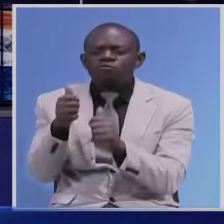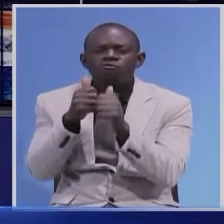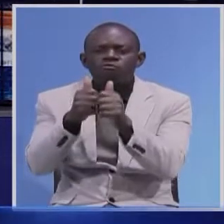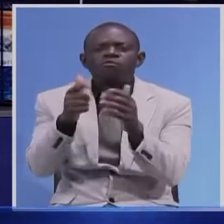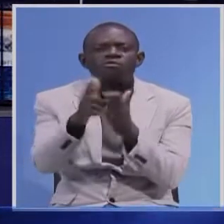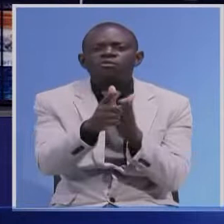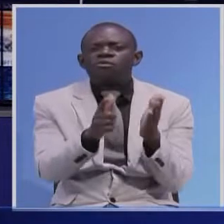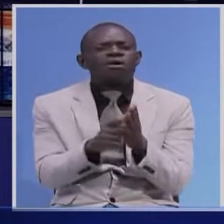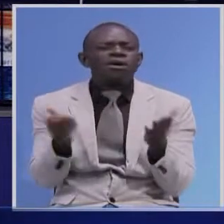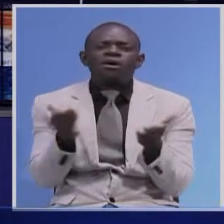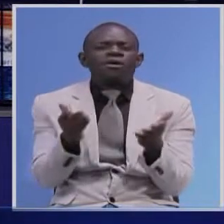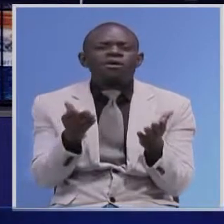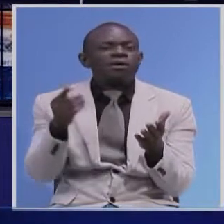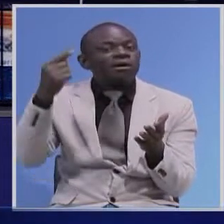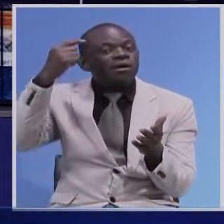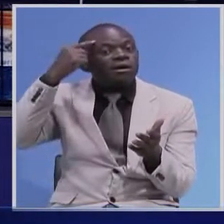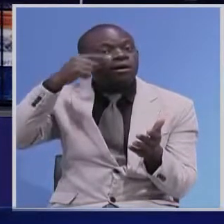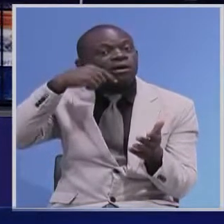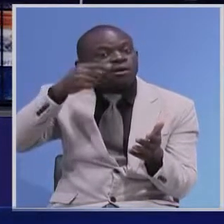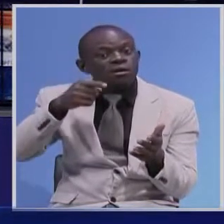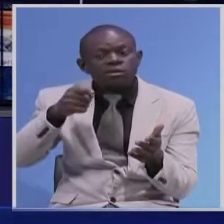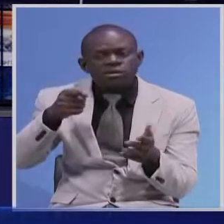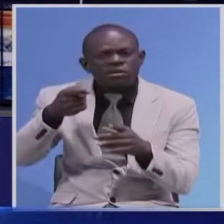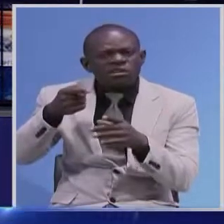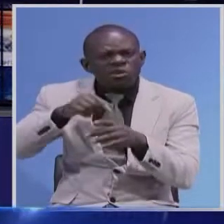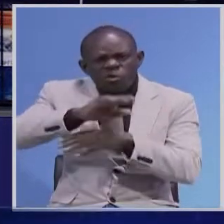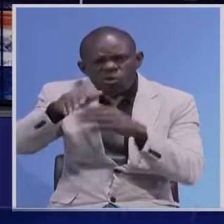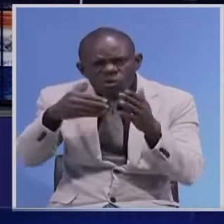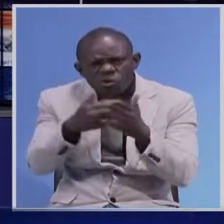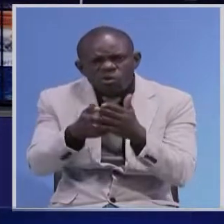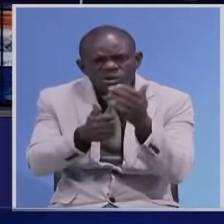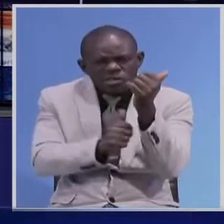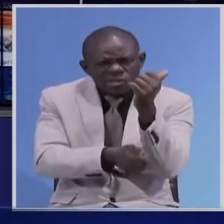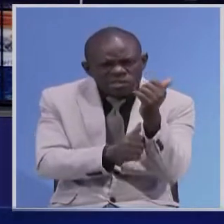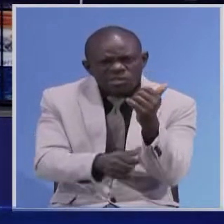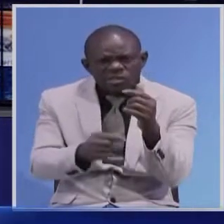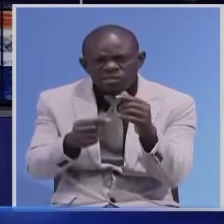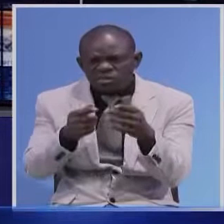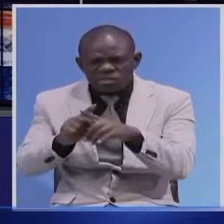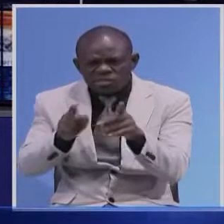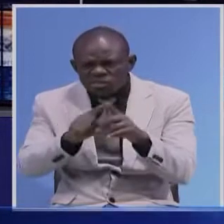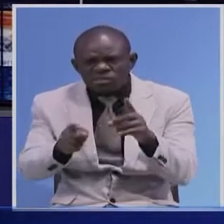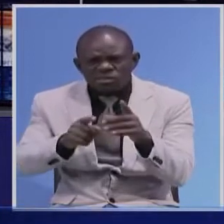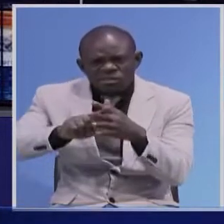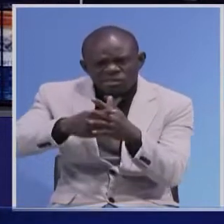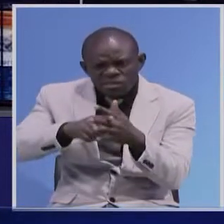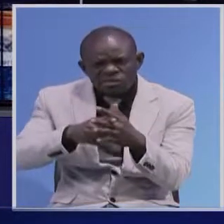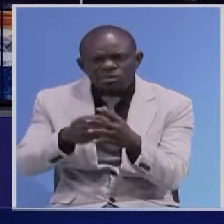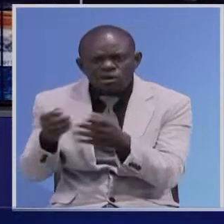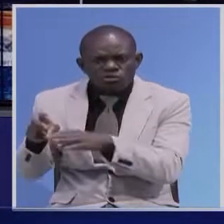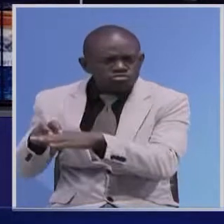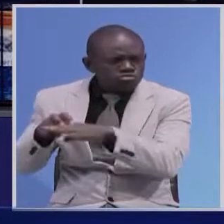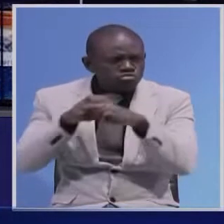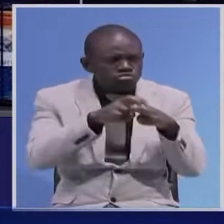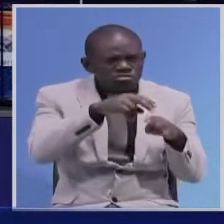for Naconde is accompanied by authentic documentation. And Mochenga Province Permanent Secretary Devison Molenga has